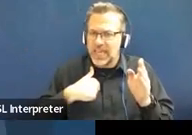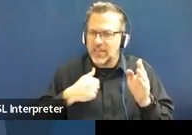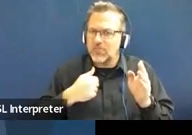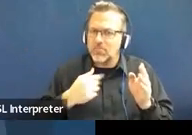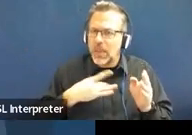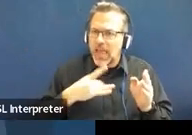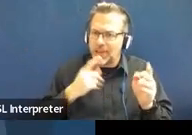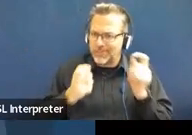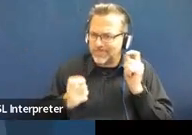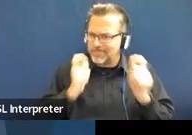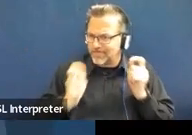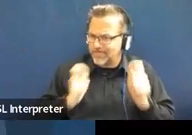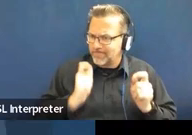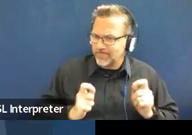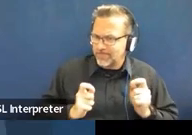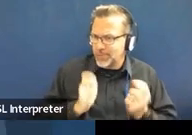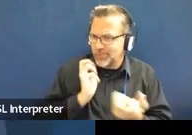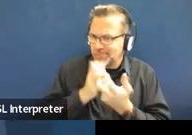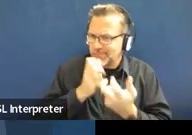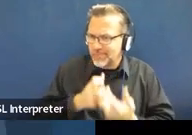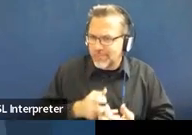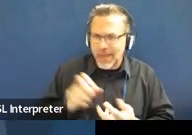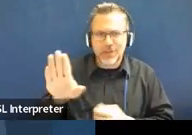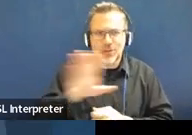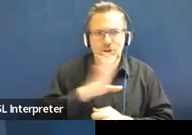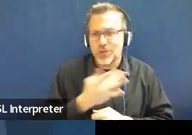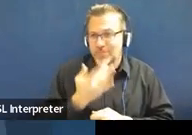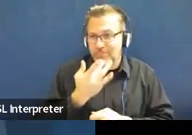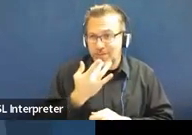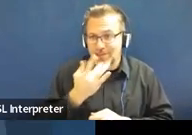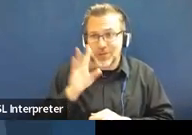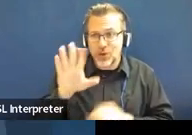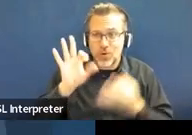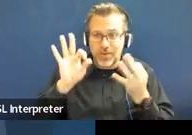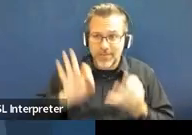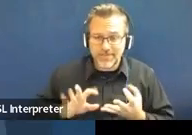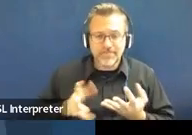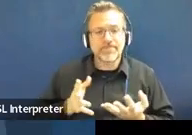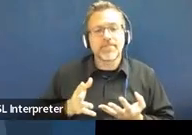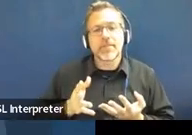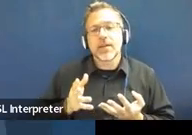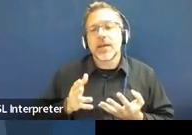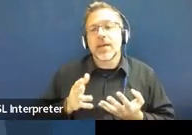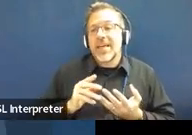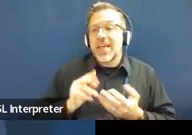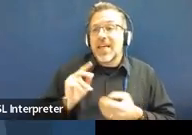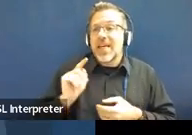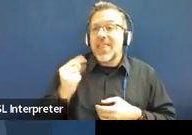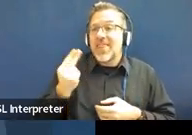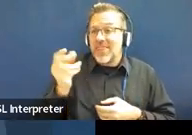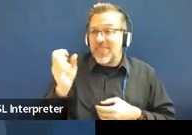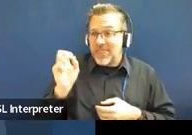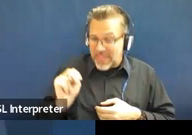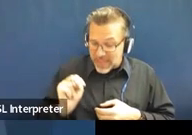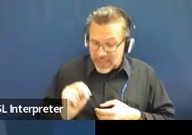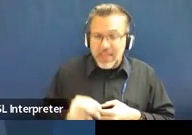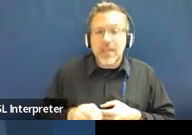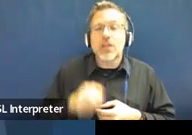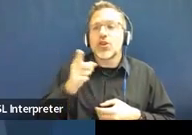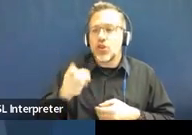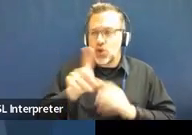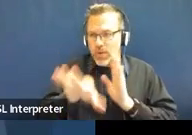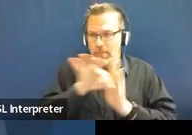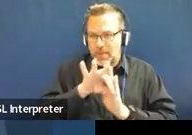as much as we can based off of that feedback. And then you'll be asked to select today's training